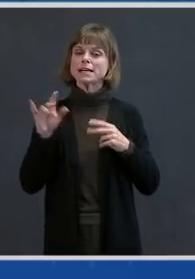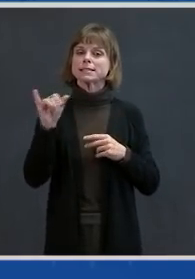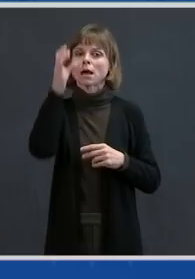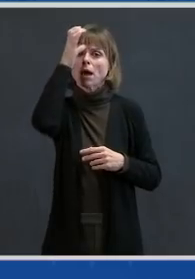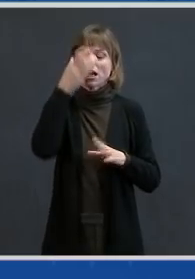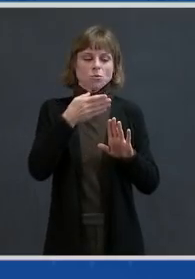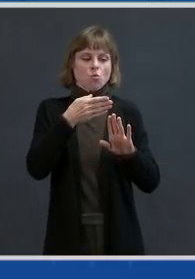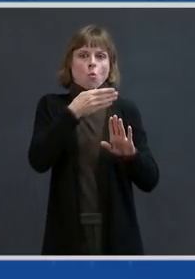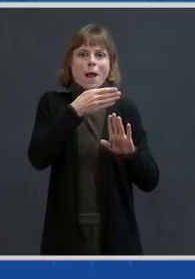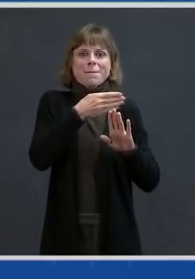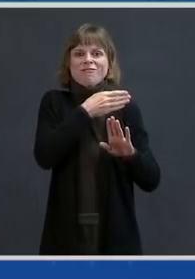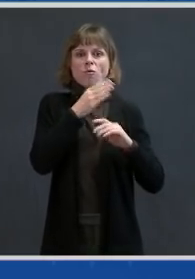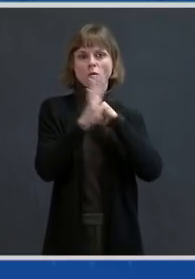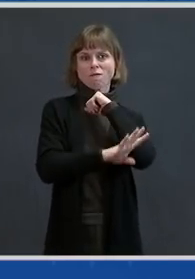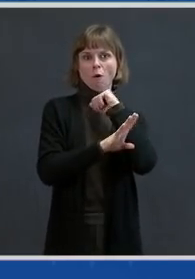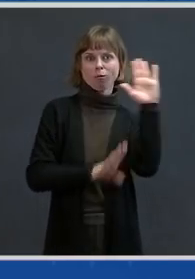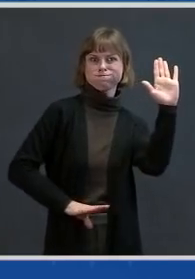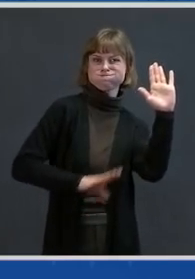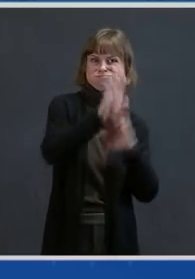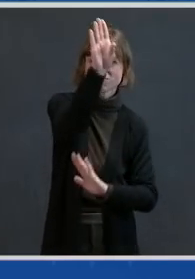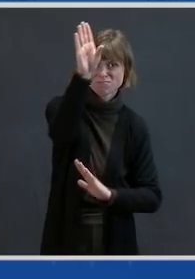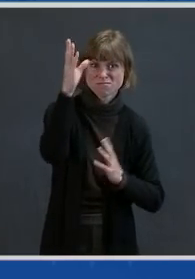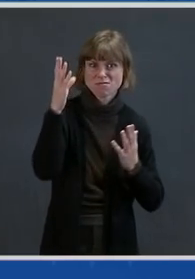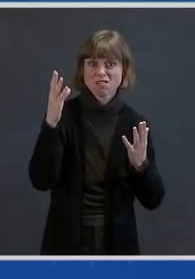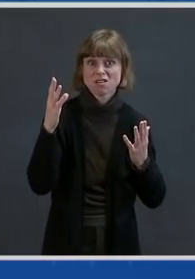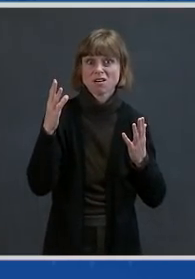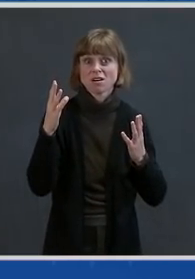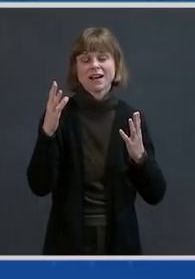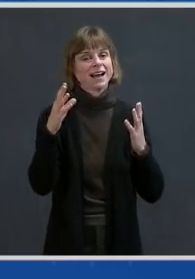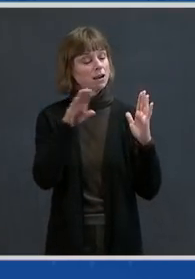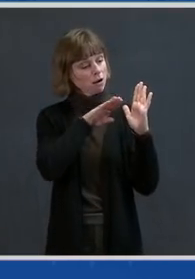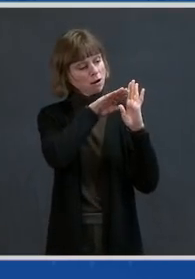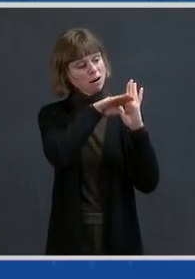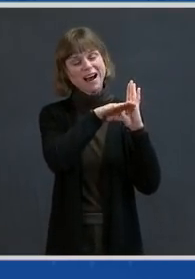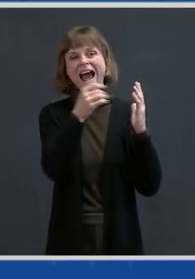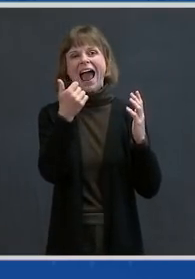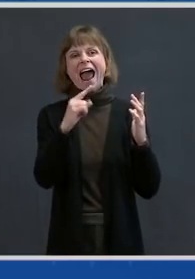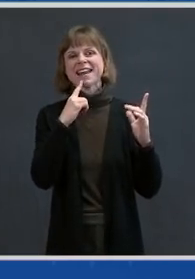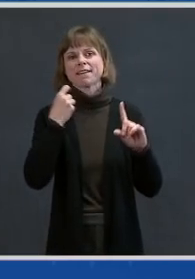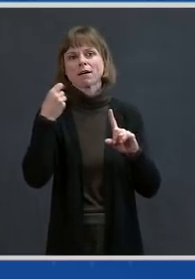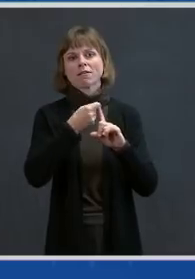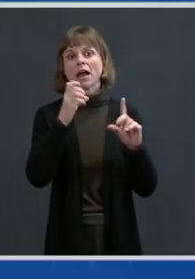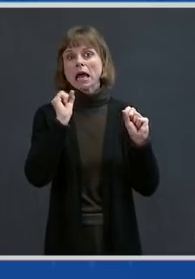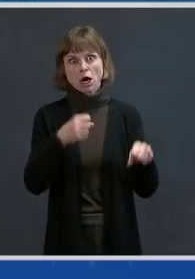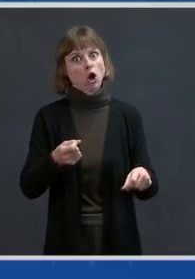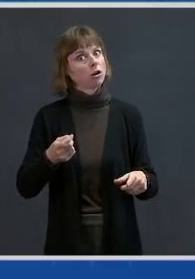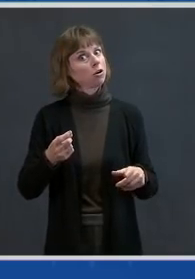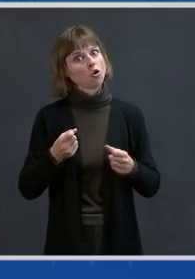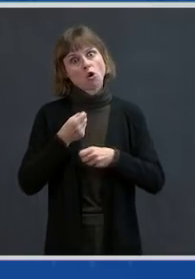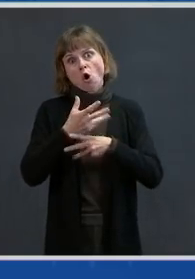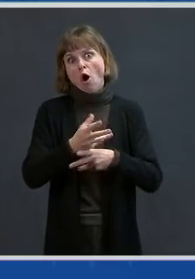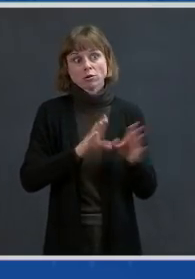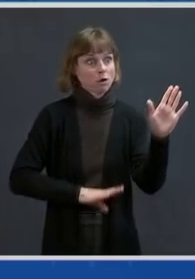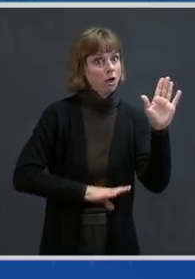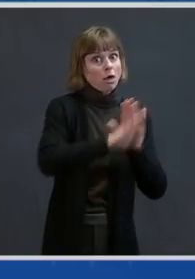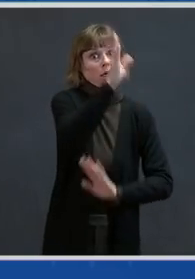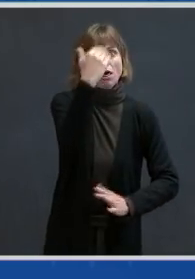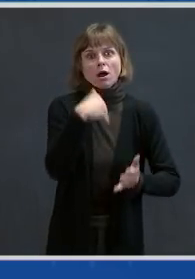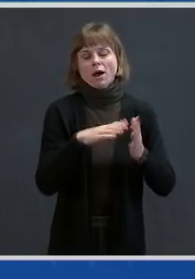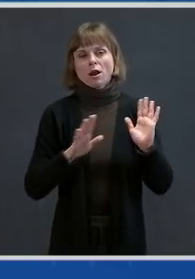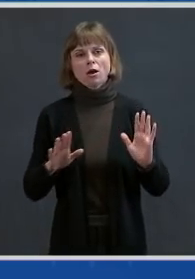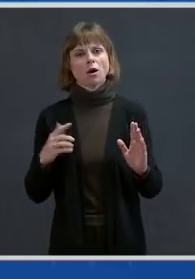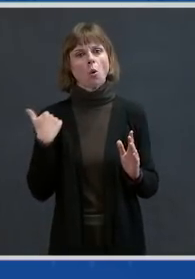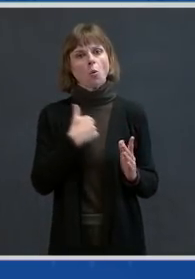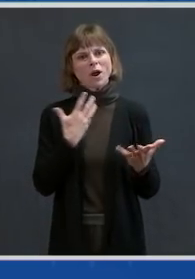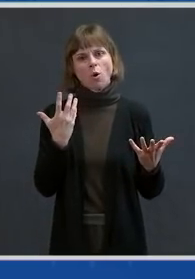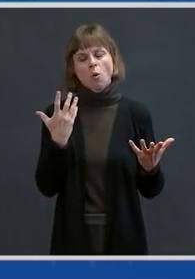fall surge, where anything that could perturb that could give us another surge. You know, we don't want to be people always looking at the dark